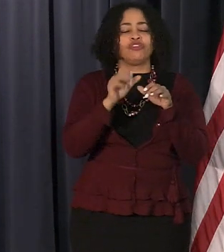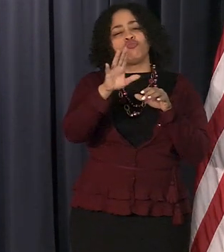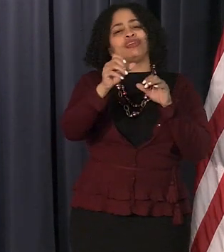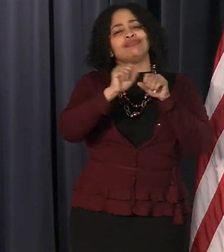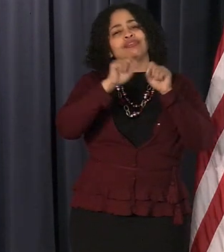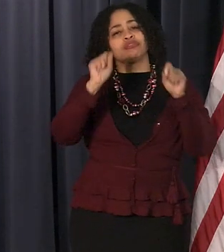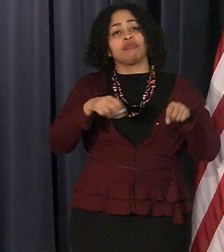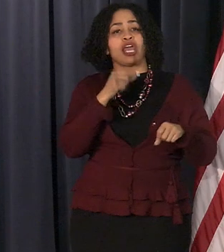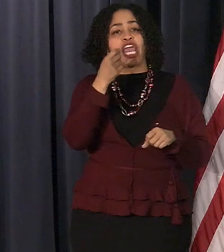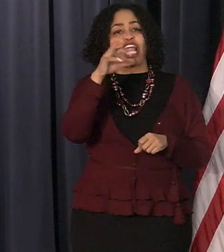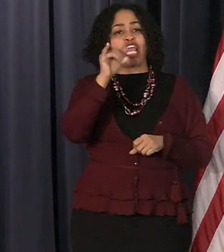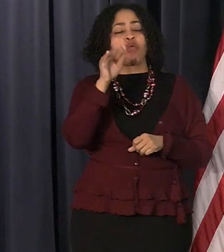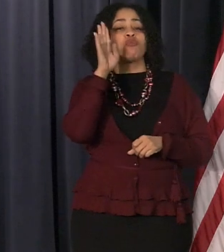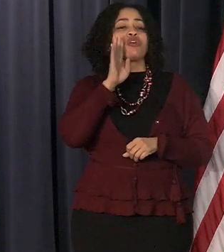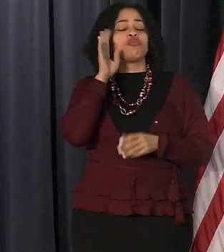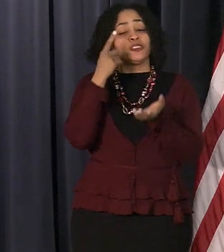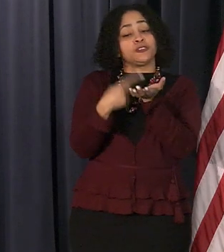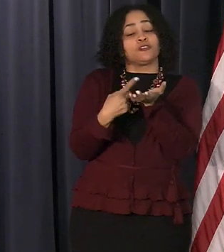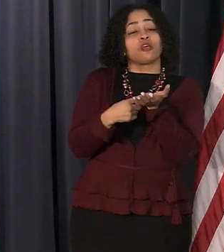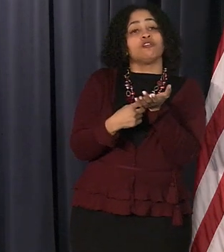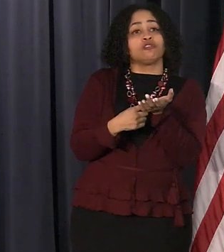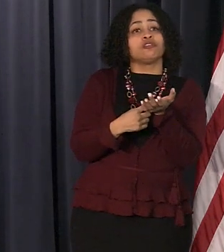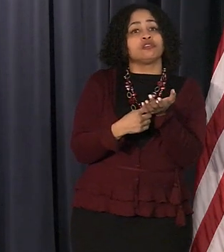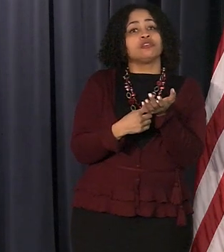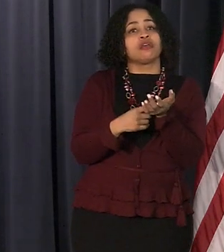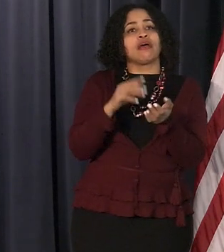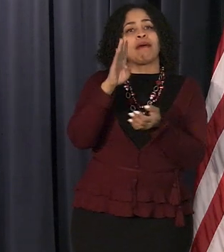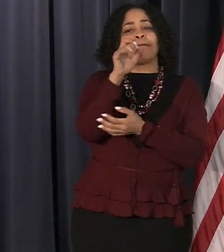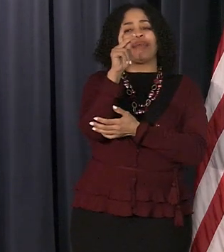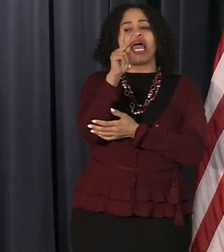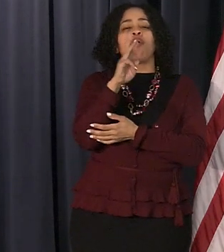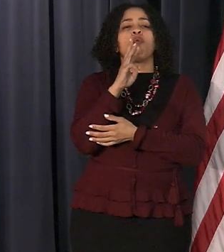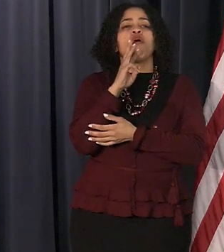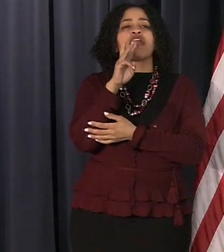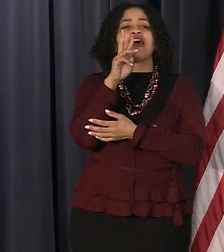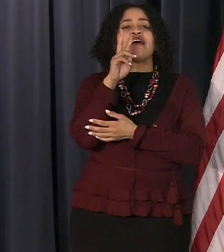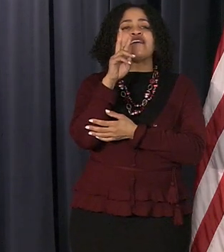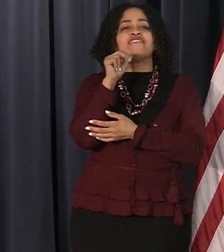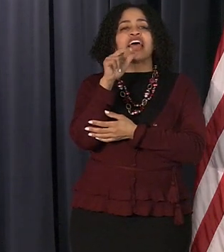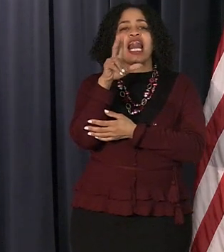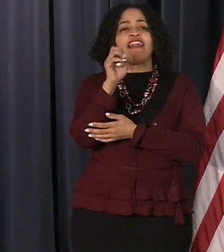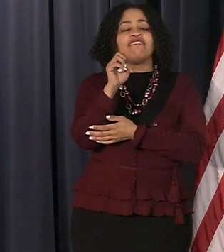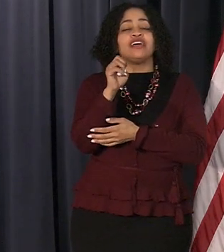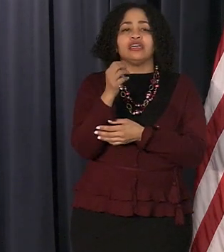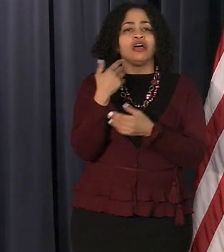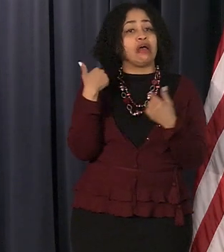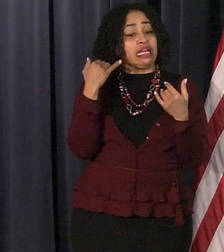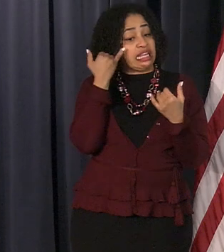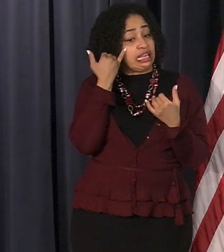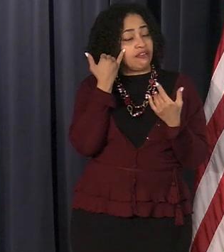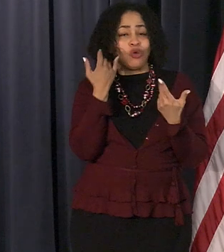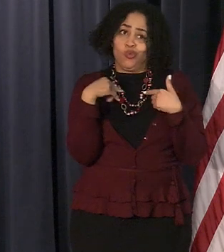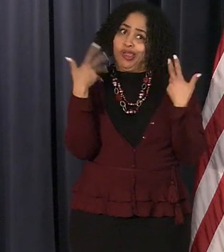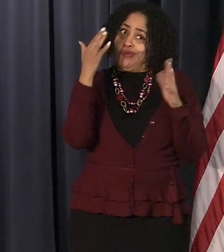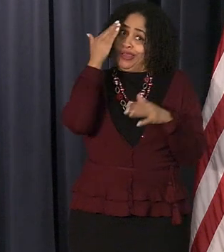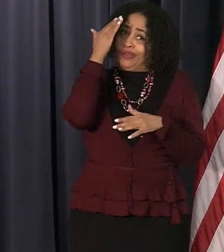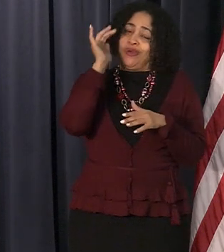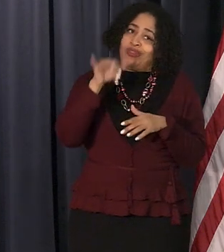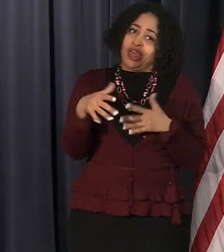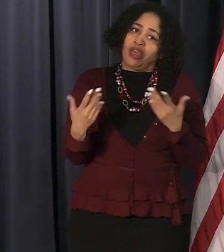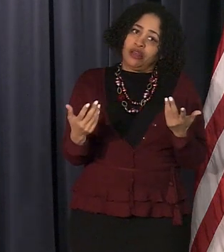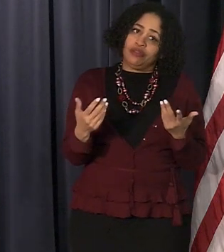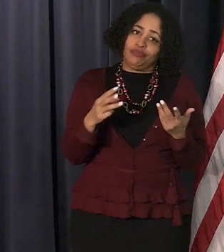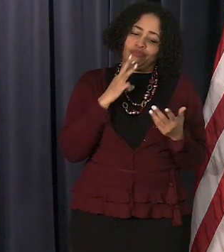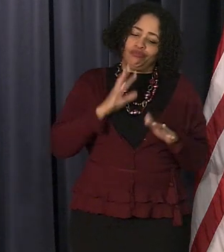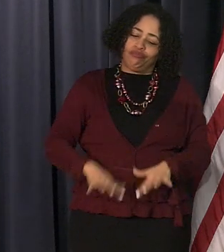and gary brown's going to talk about a backwater valve uh if in fact we know that the